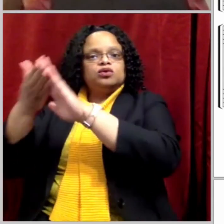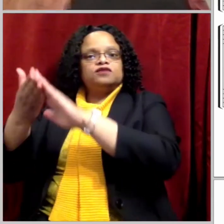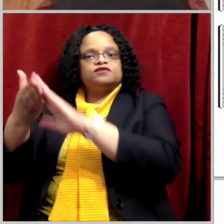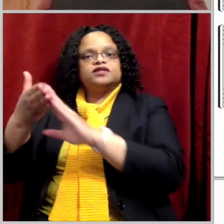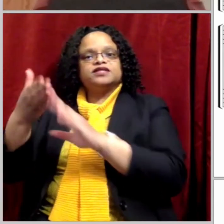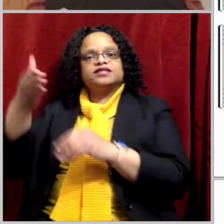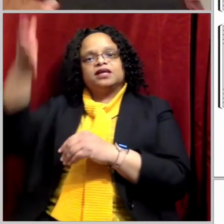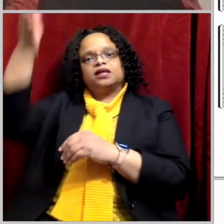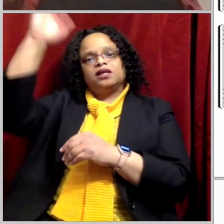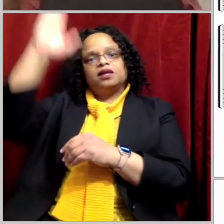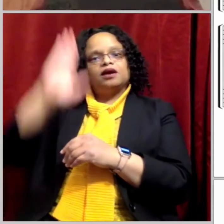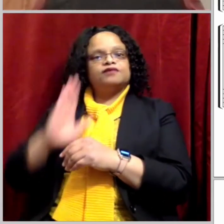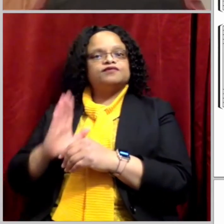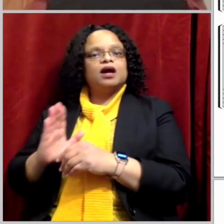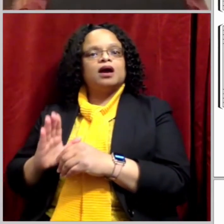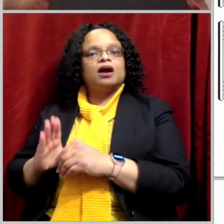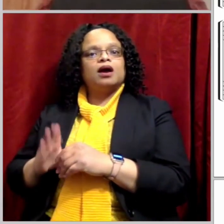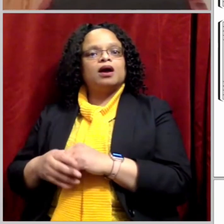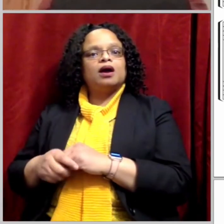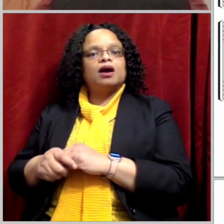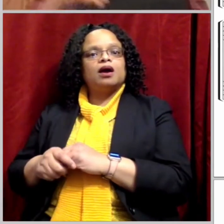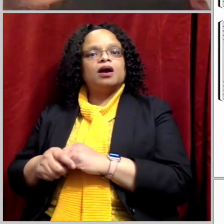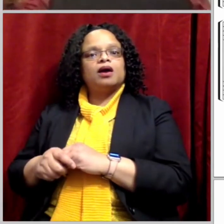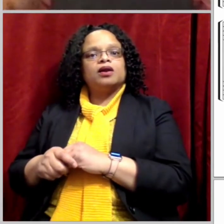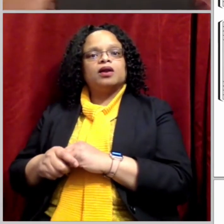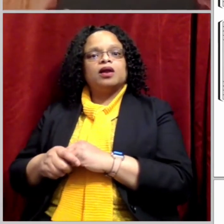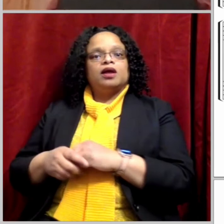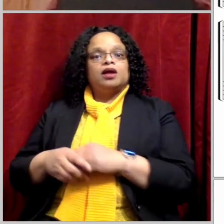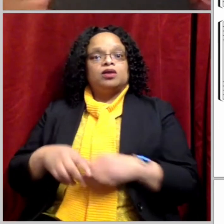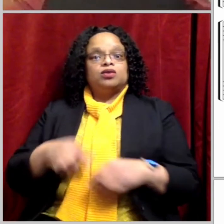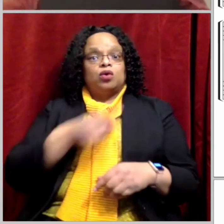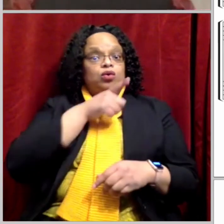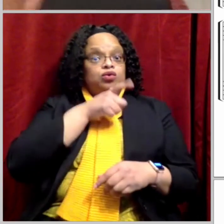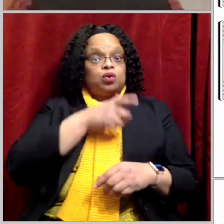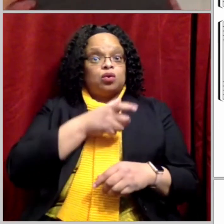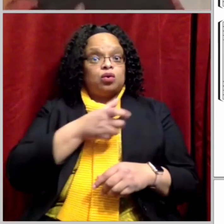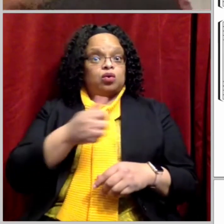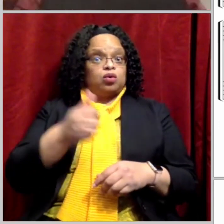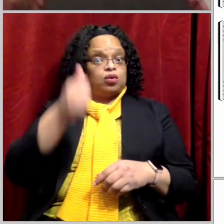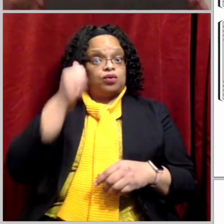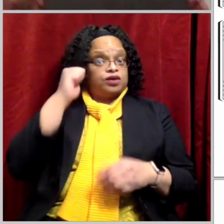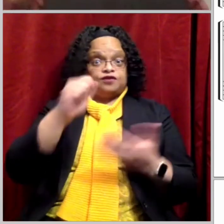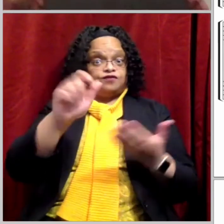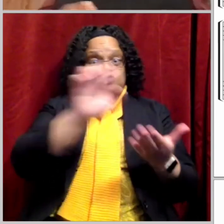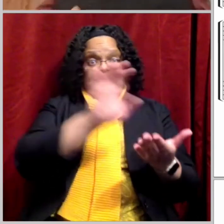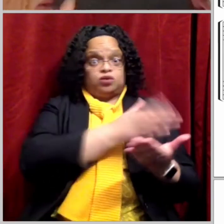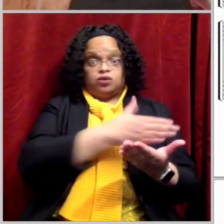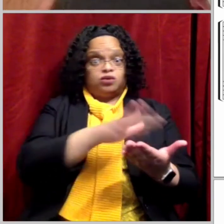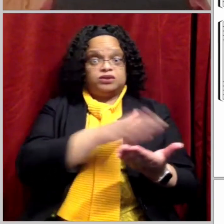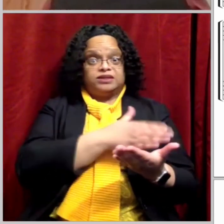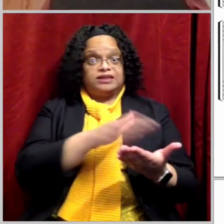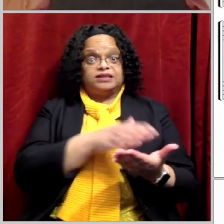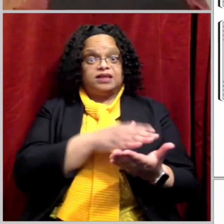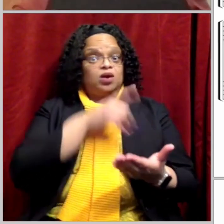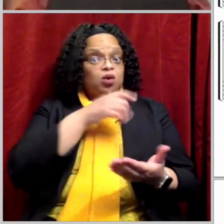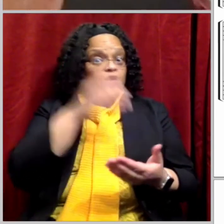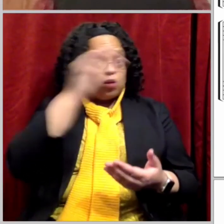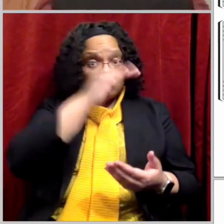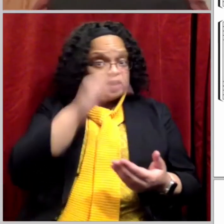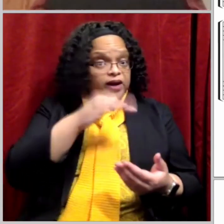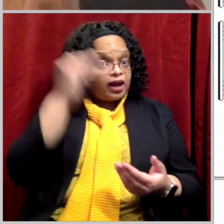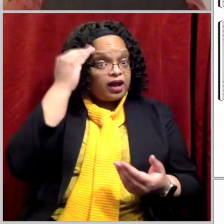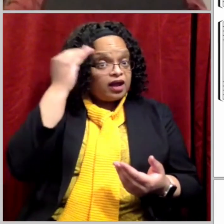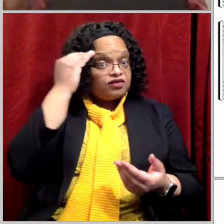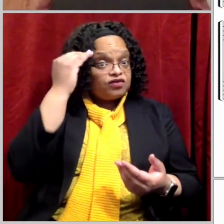beautiful city of God Let those refuse to sing